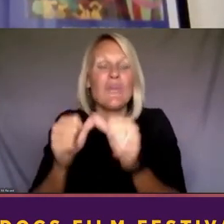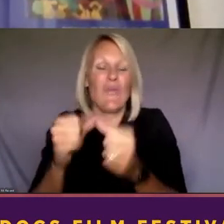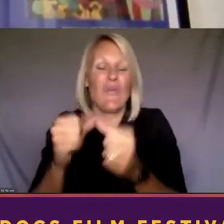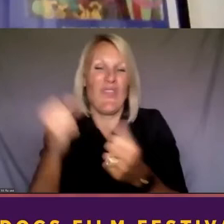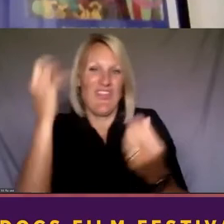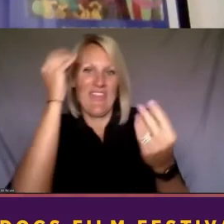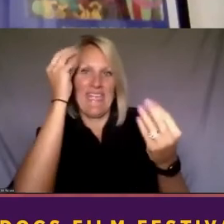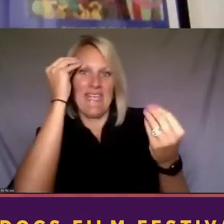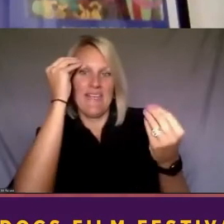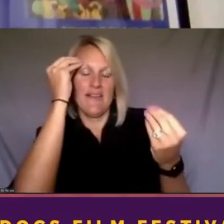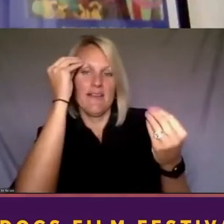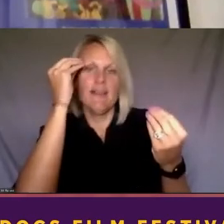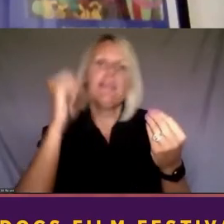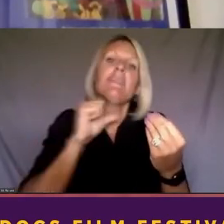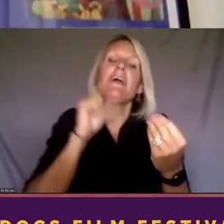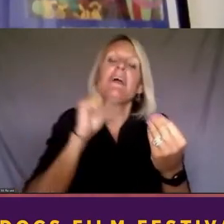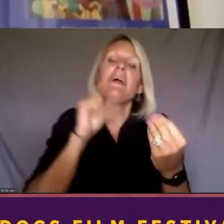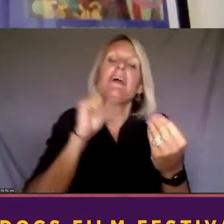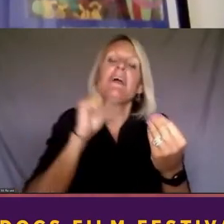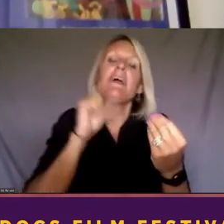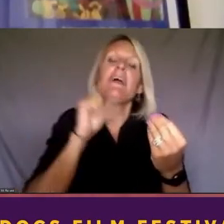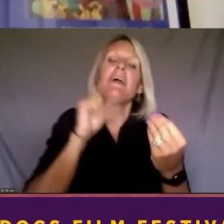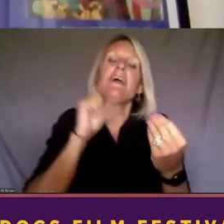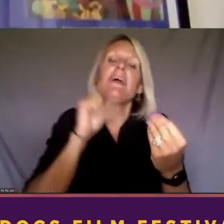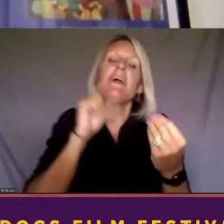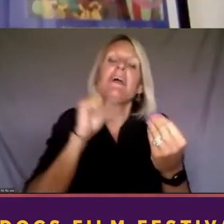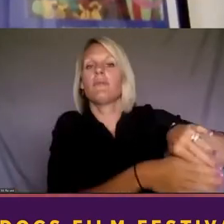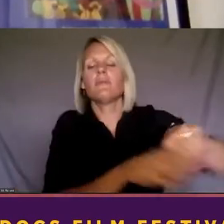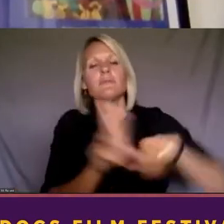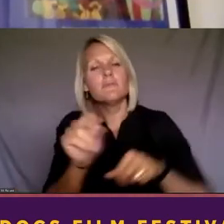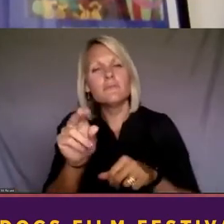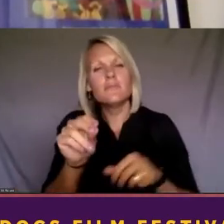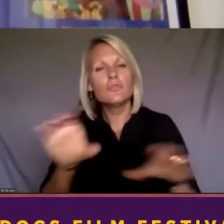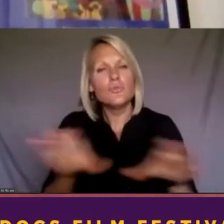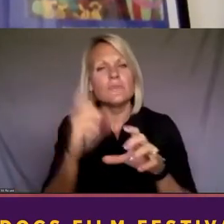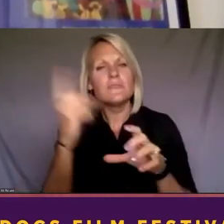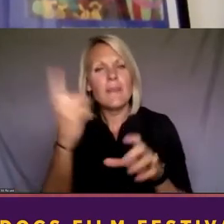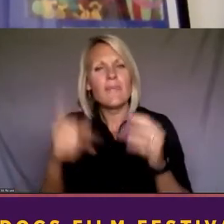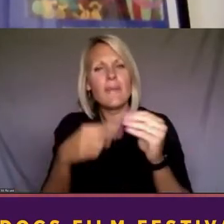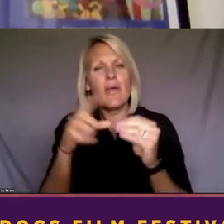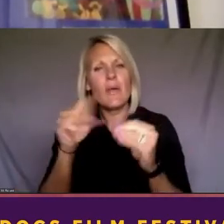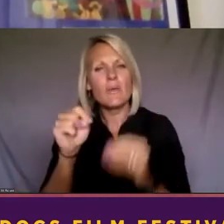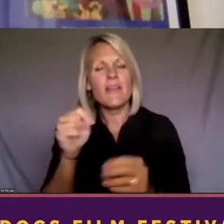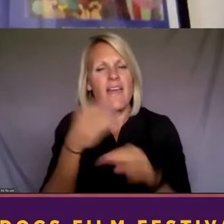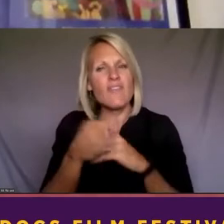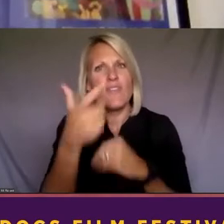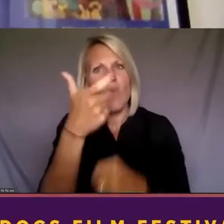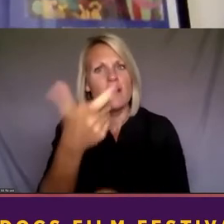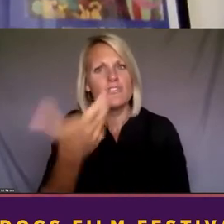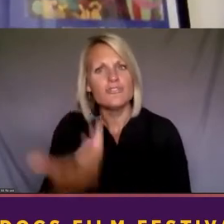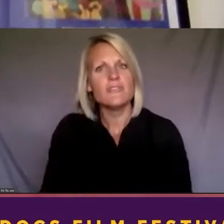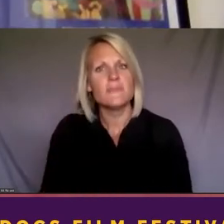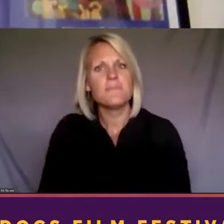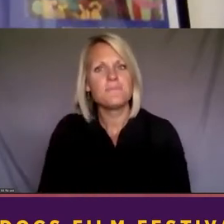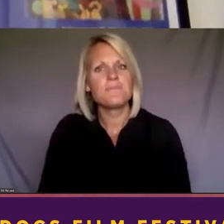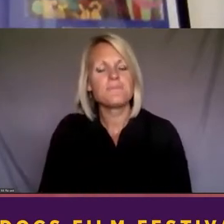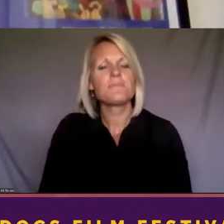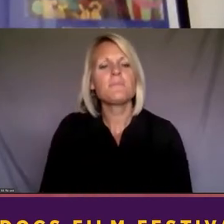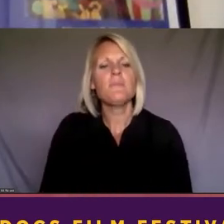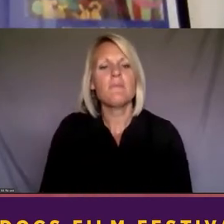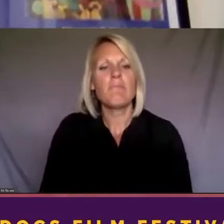talk about this, and, and do something about it, after they've finished watching all eight episodes, we hope.